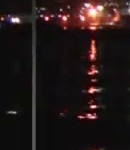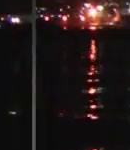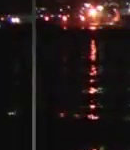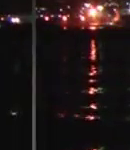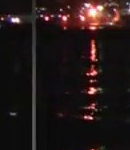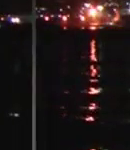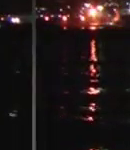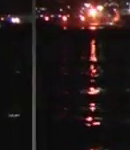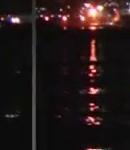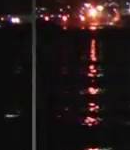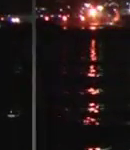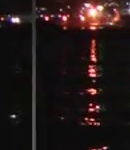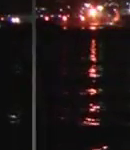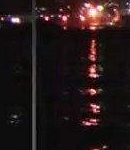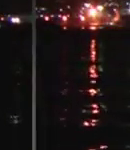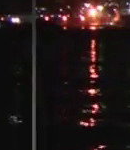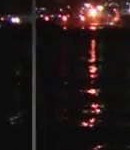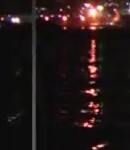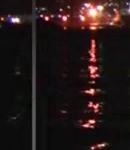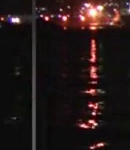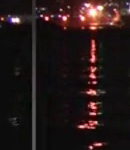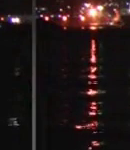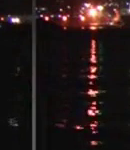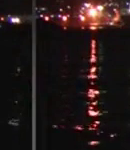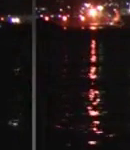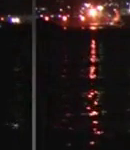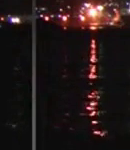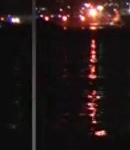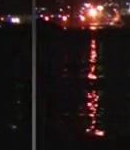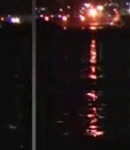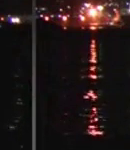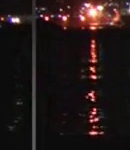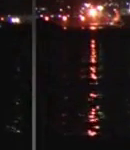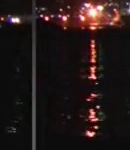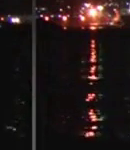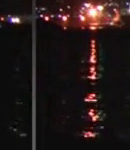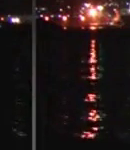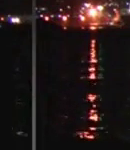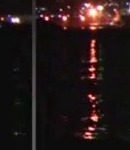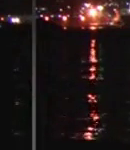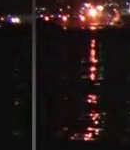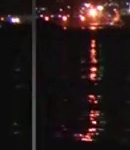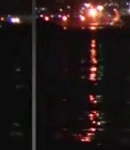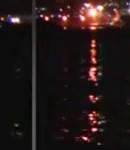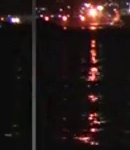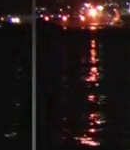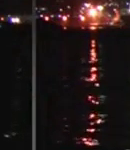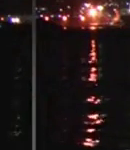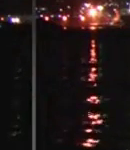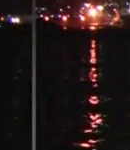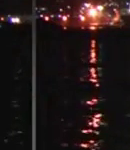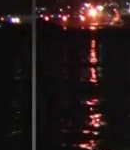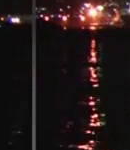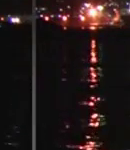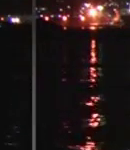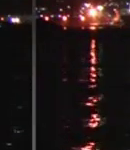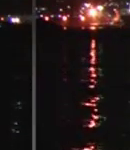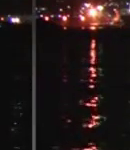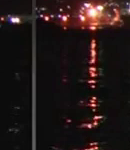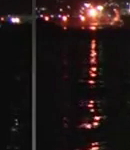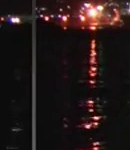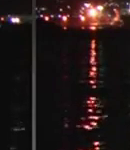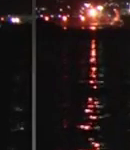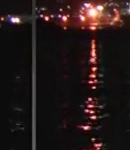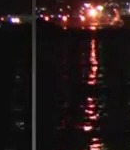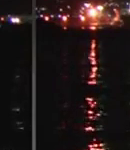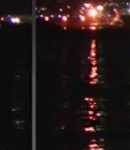Recapping the main stories, TC Herald claims life of Kandavu Farmer police clamps down on unnecessary movement and